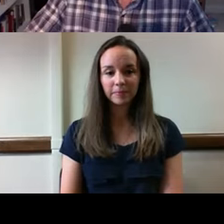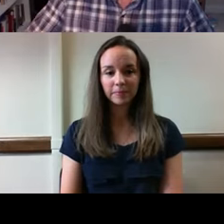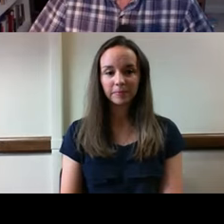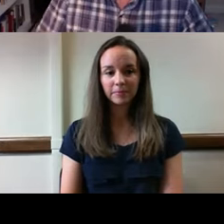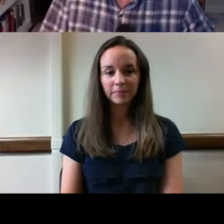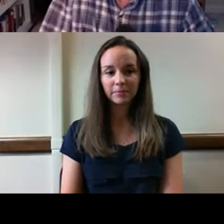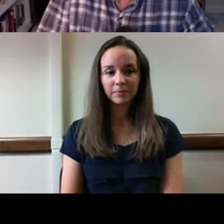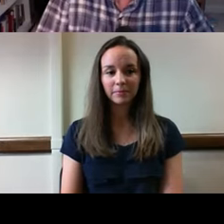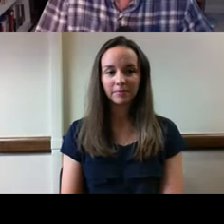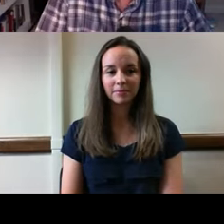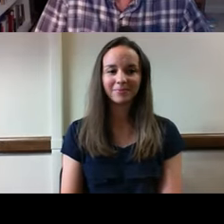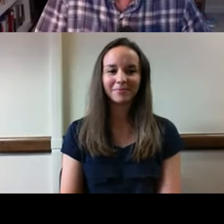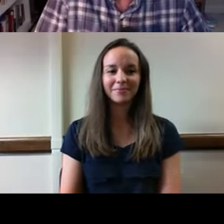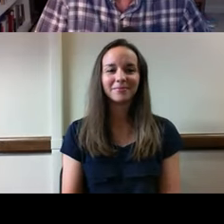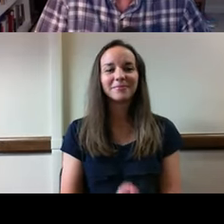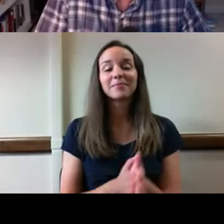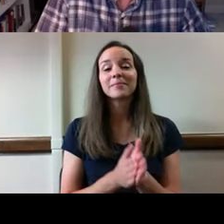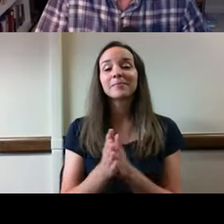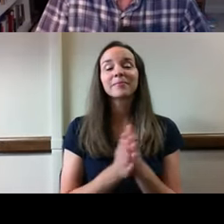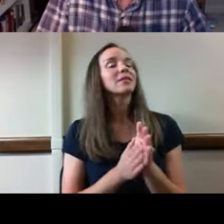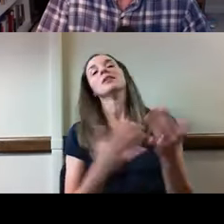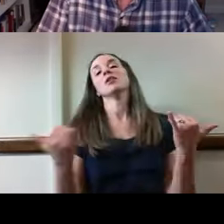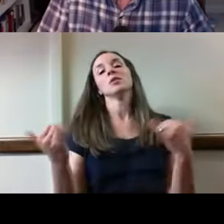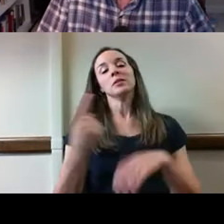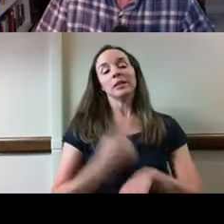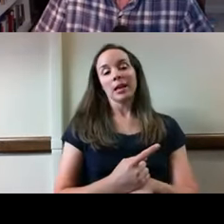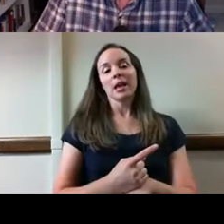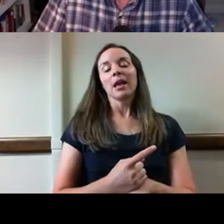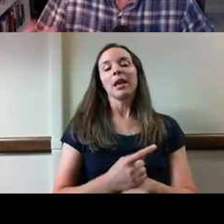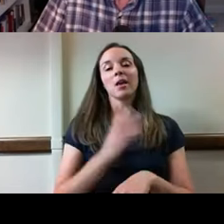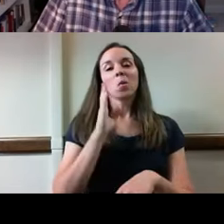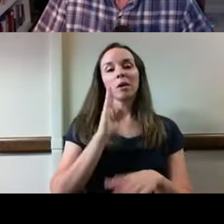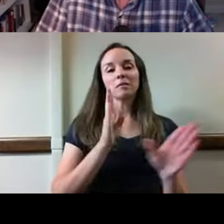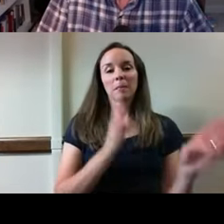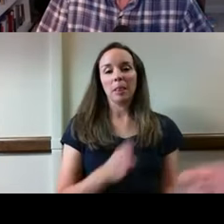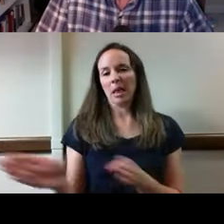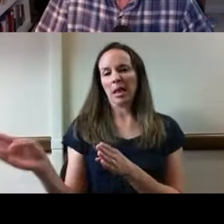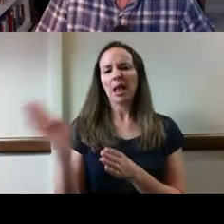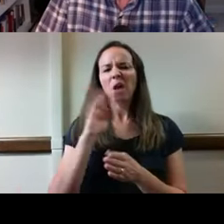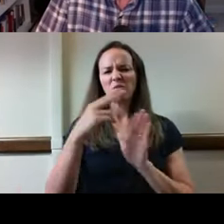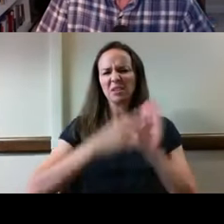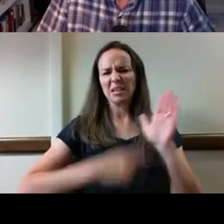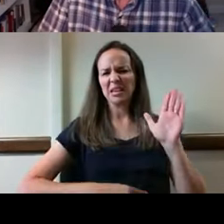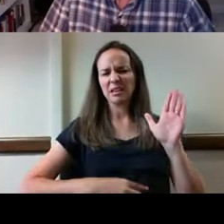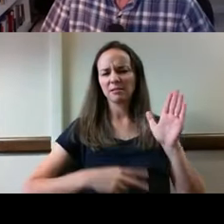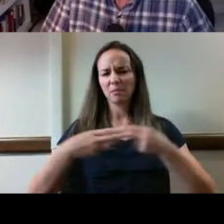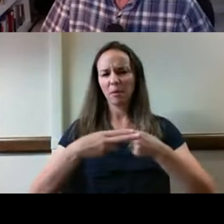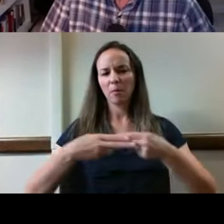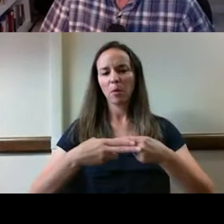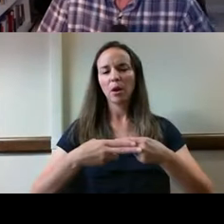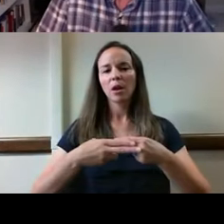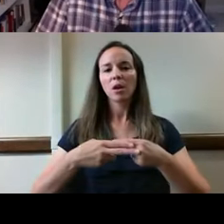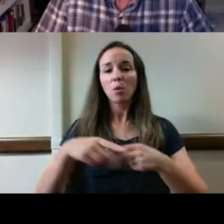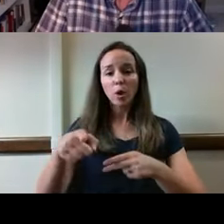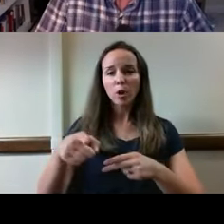The approach I'm taking to this topic is as follows. The plan, I'll read this out to you. This is what you read when you applied to take